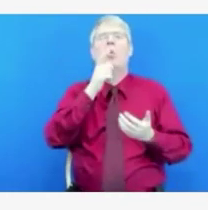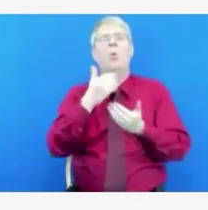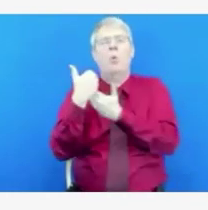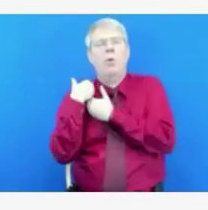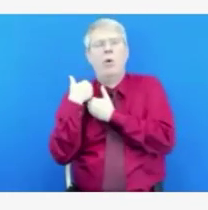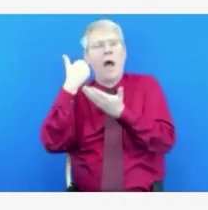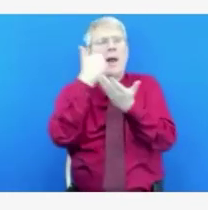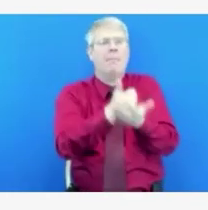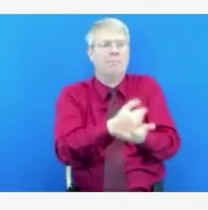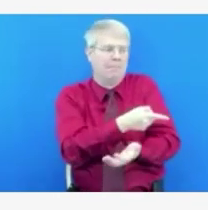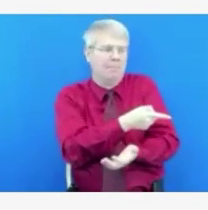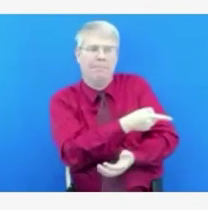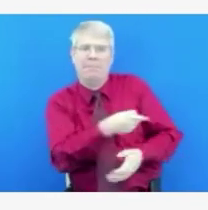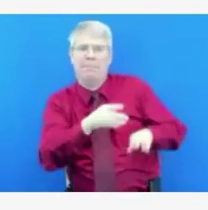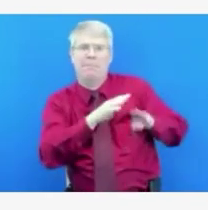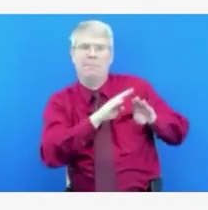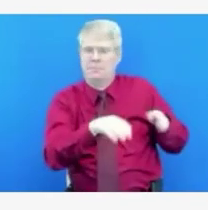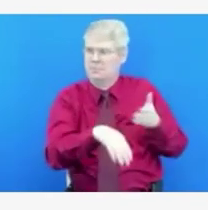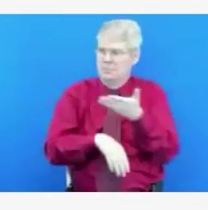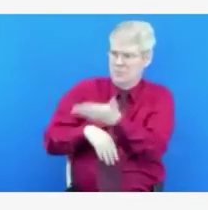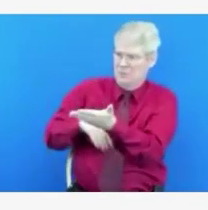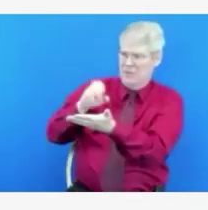Yeah. Thanks, Kathy. And, Director, do you want to add on to that?